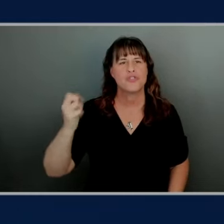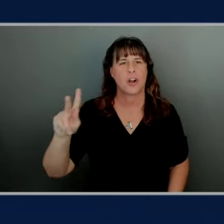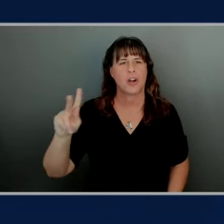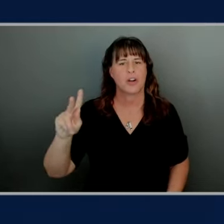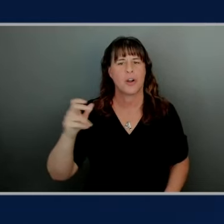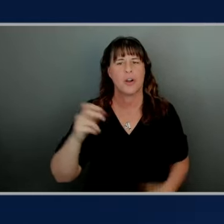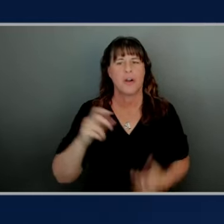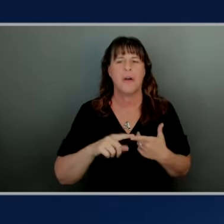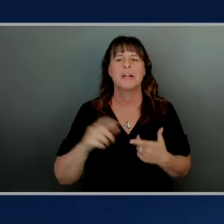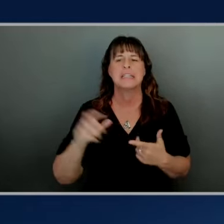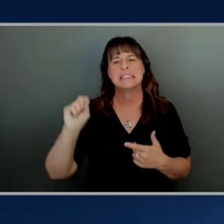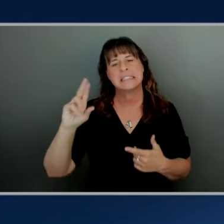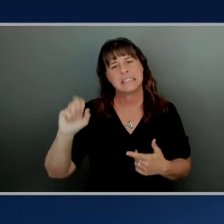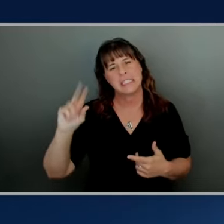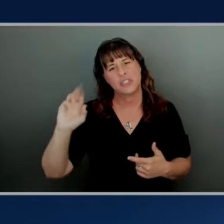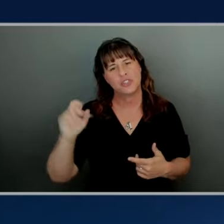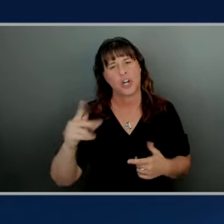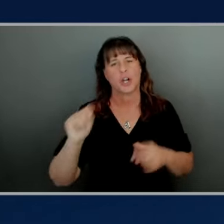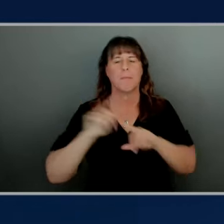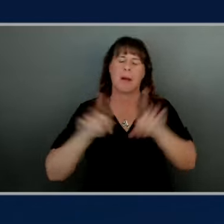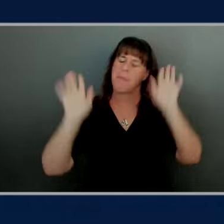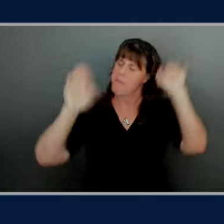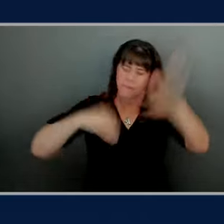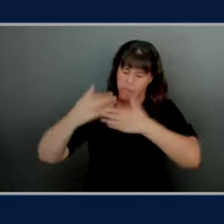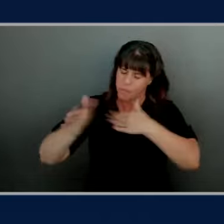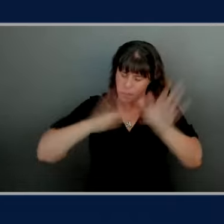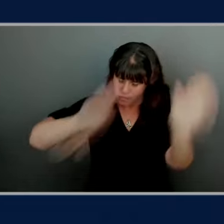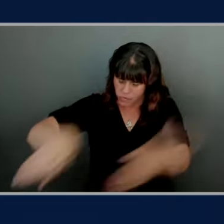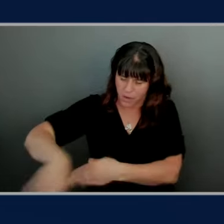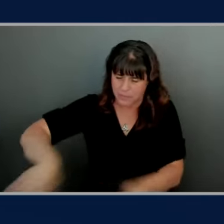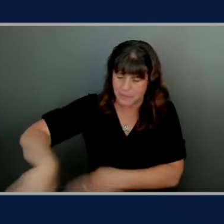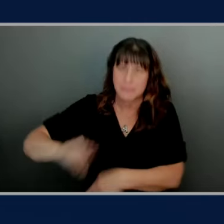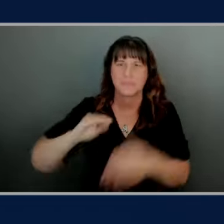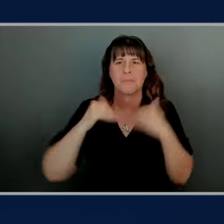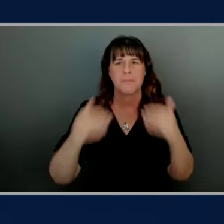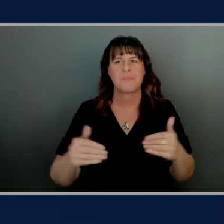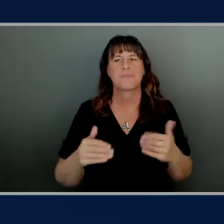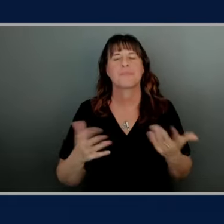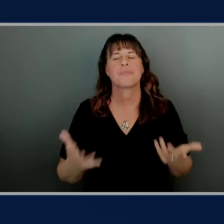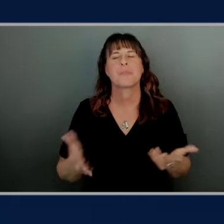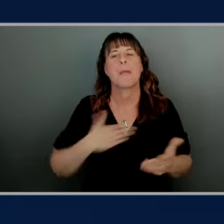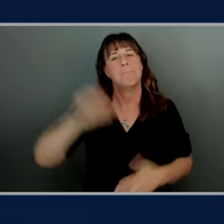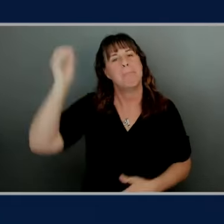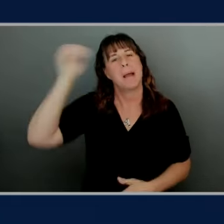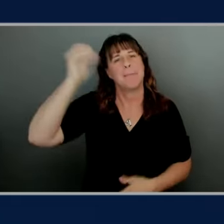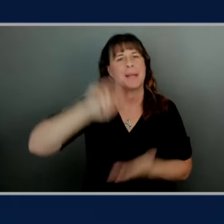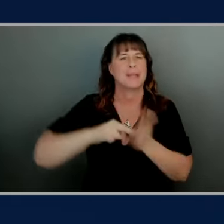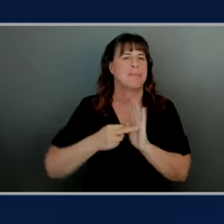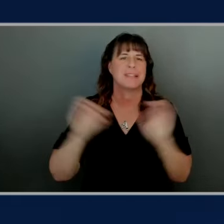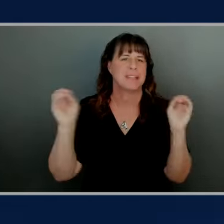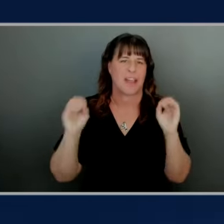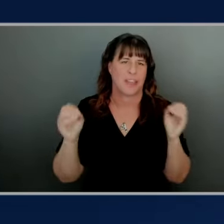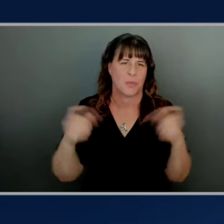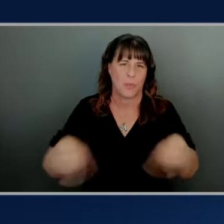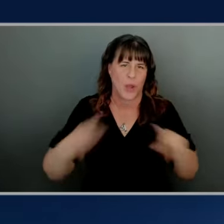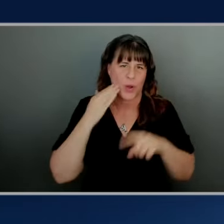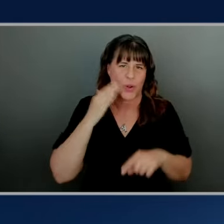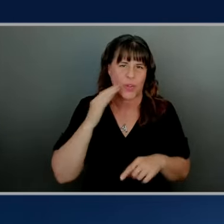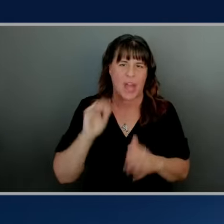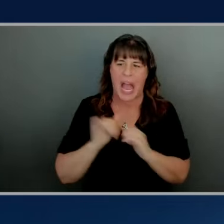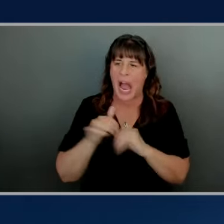let's move on anyway anyway Chris yeah look my opinion means nothing everyone knows how slow do you drive